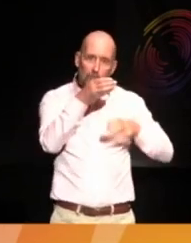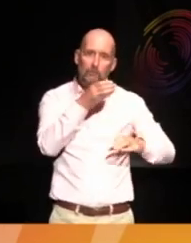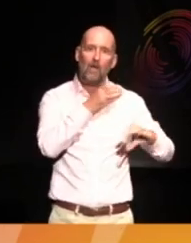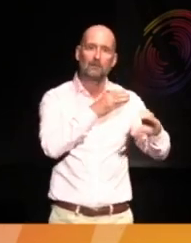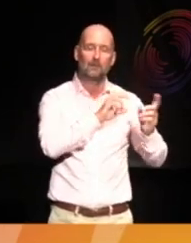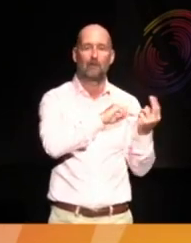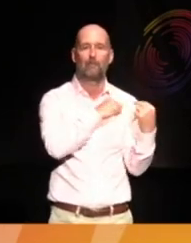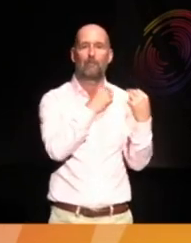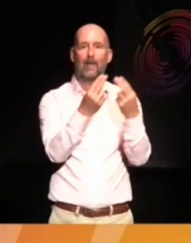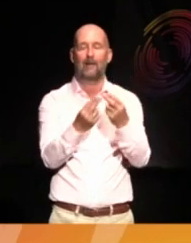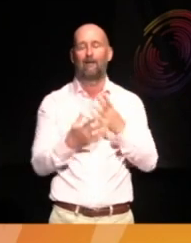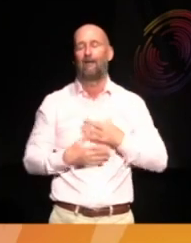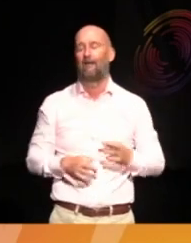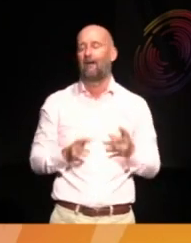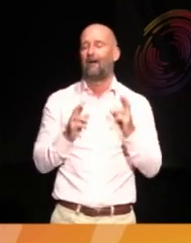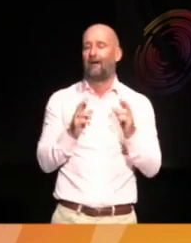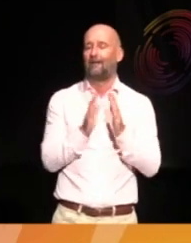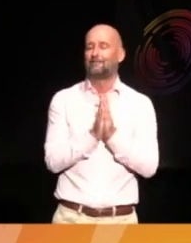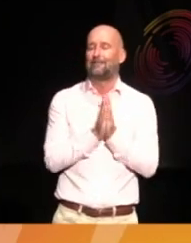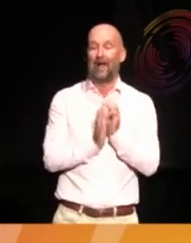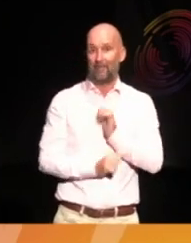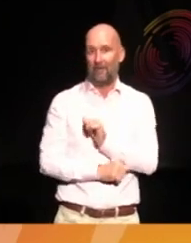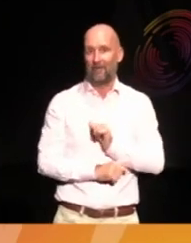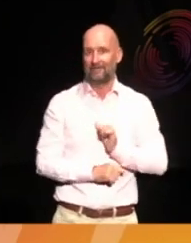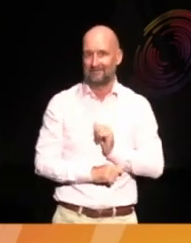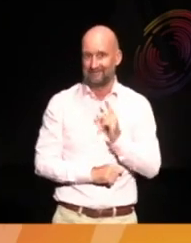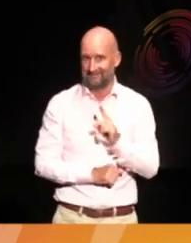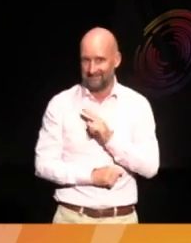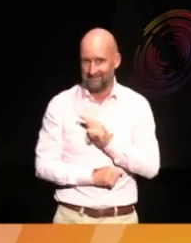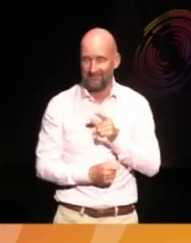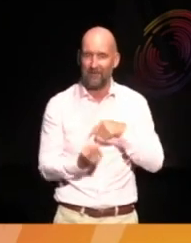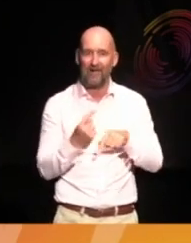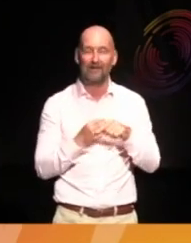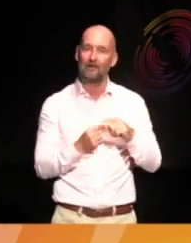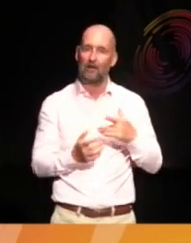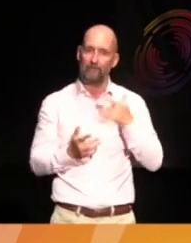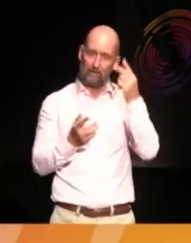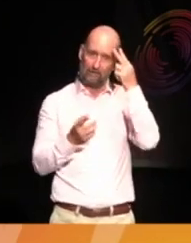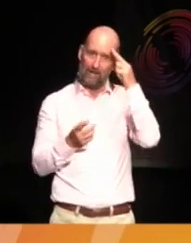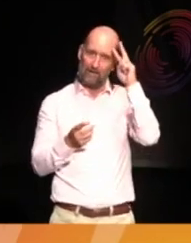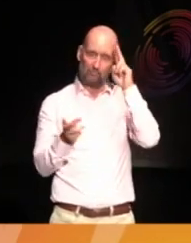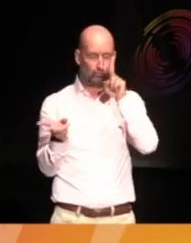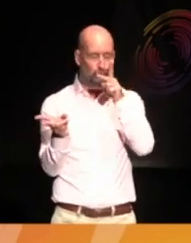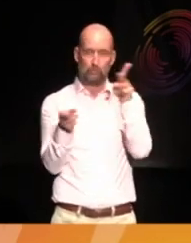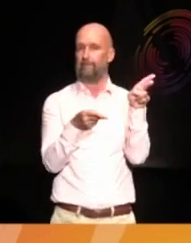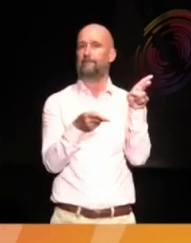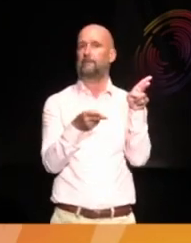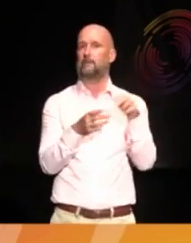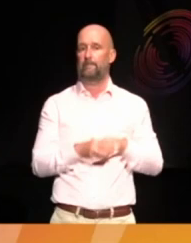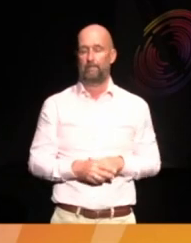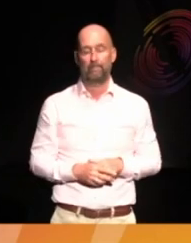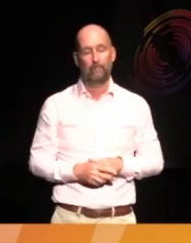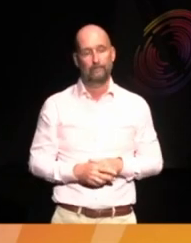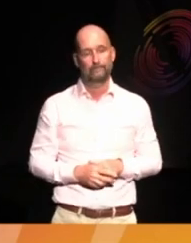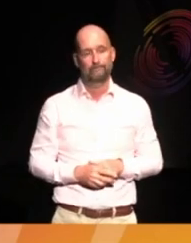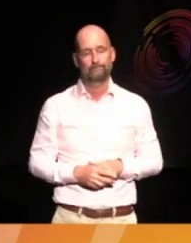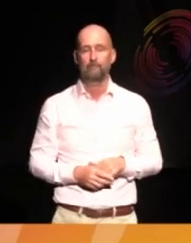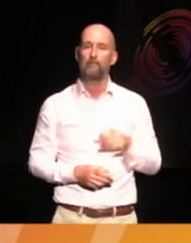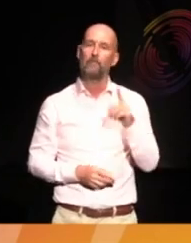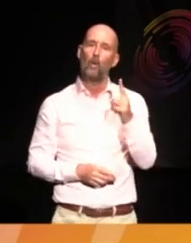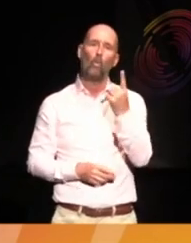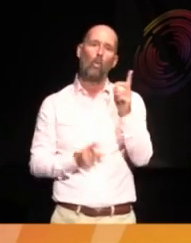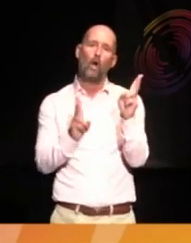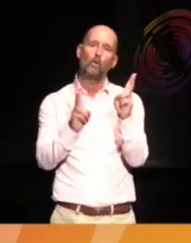I mean, it just gives me so much hope, I'll be honest. There is a real shift. But I just wanted to share one of the